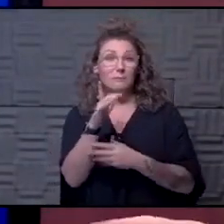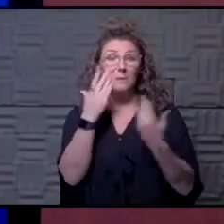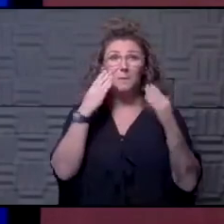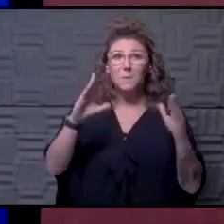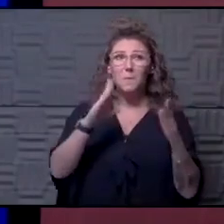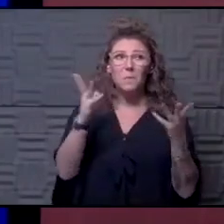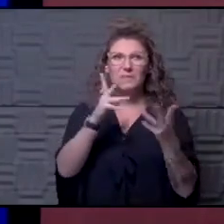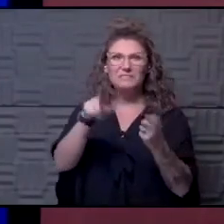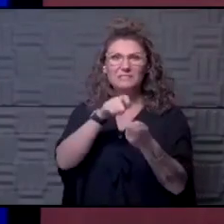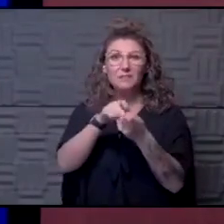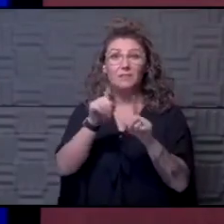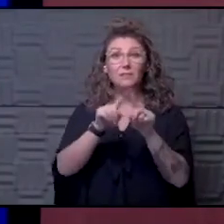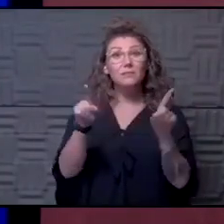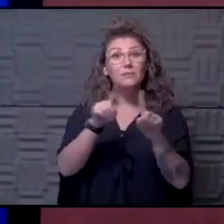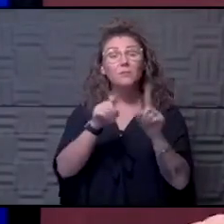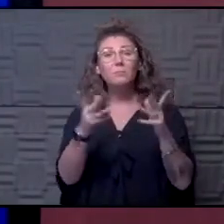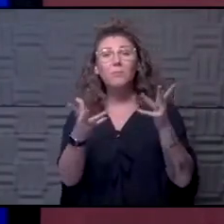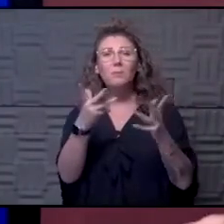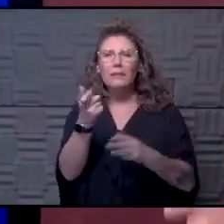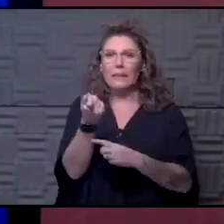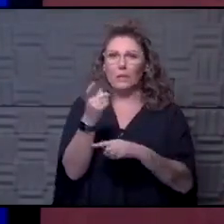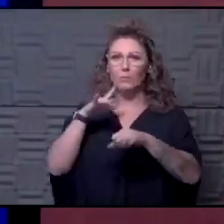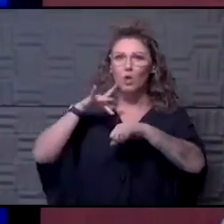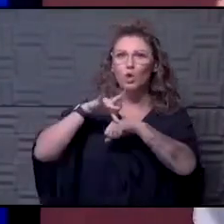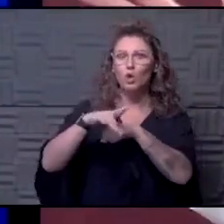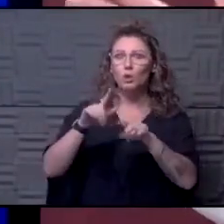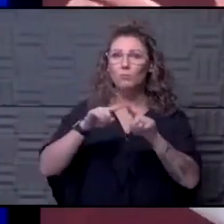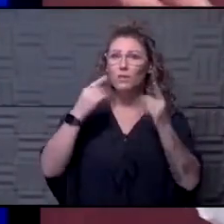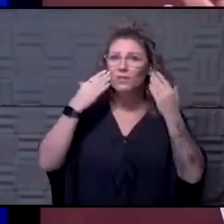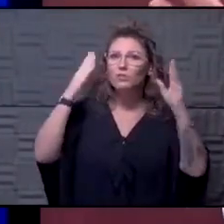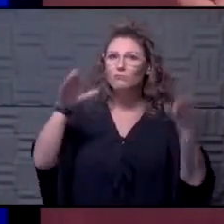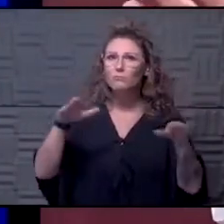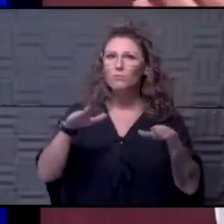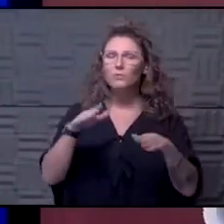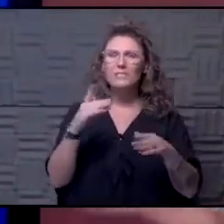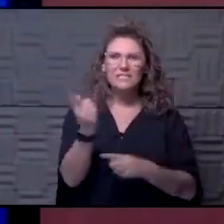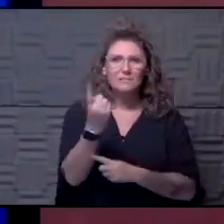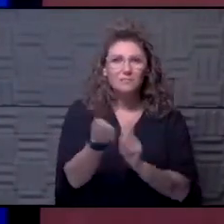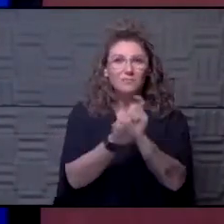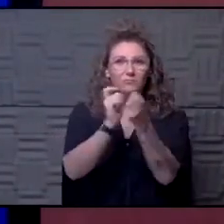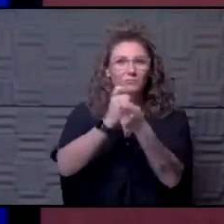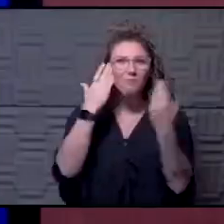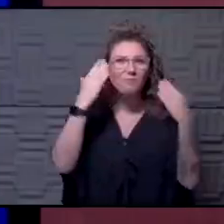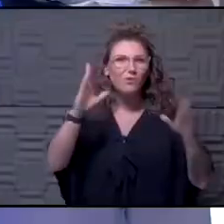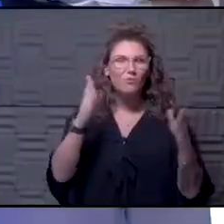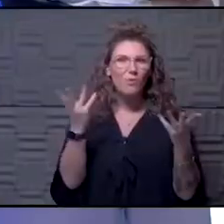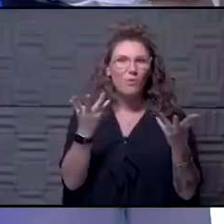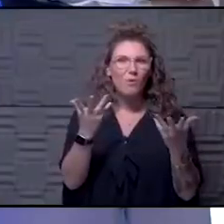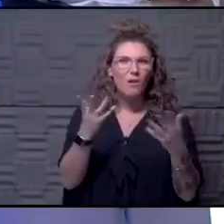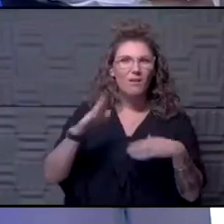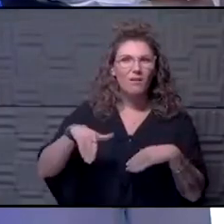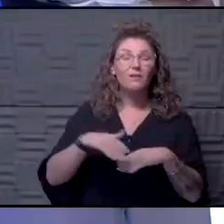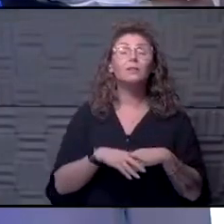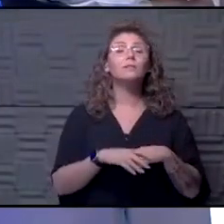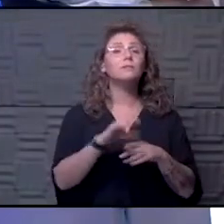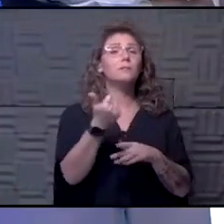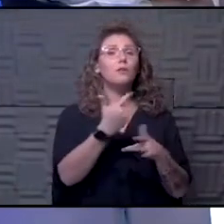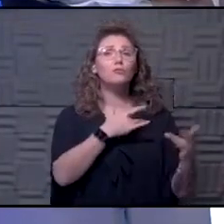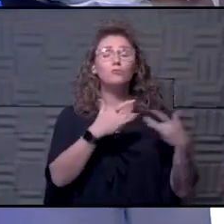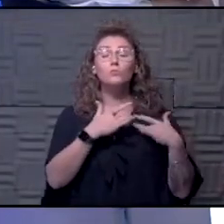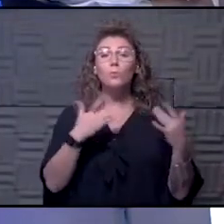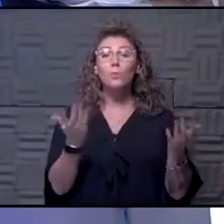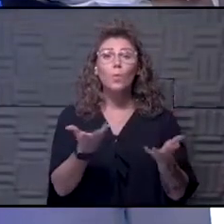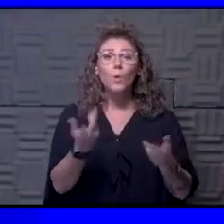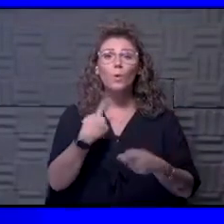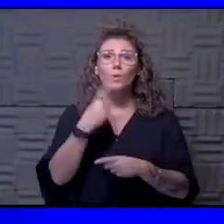what that difference is. It may be just a little too early, but I don't know. Something's changed. I don't know what it is. Yeah. And I think the other concerning thing is